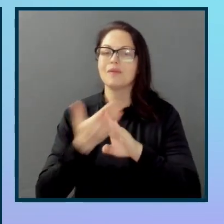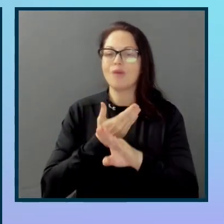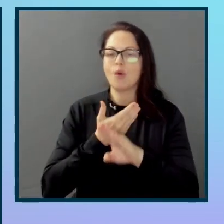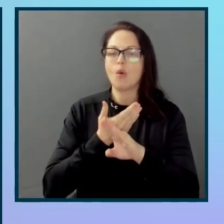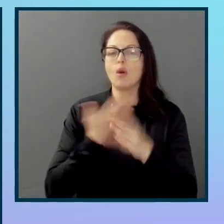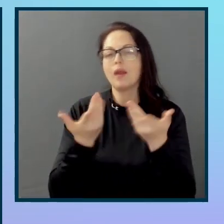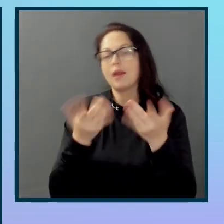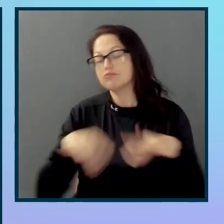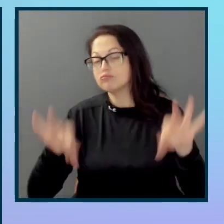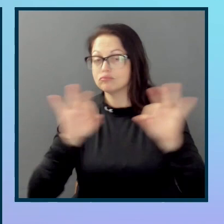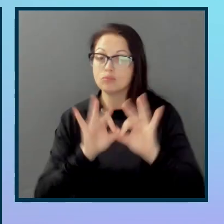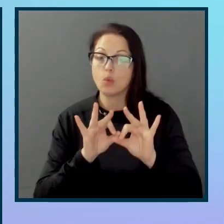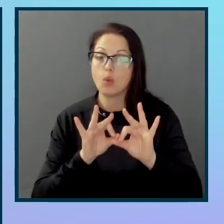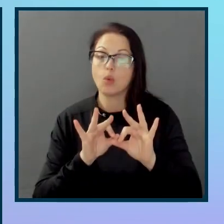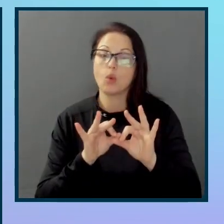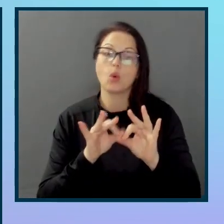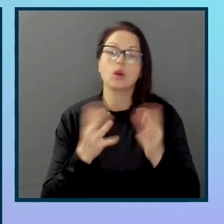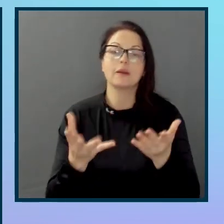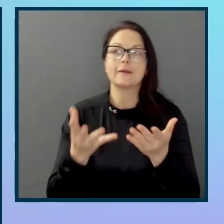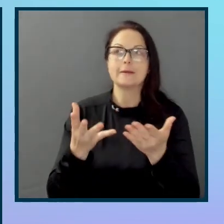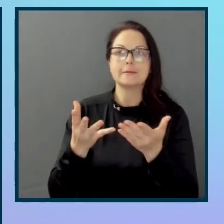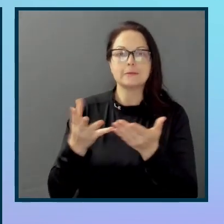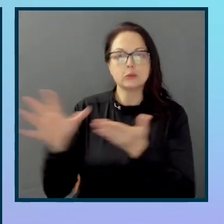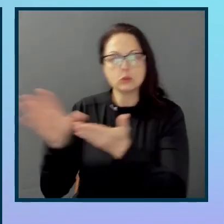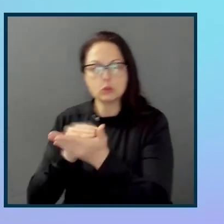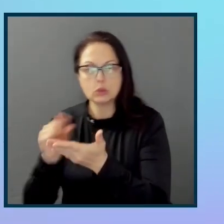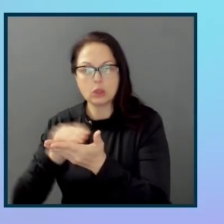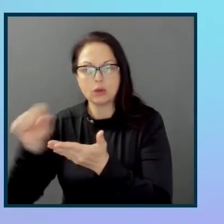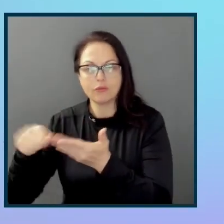else's work and apply it to your specific situation.